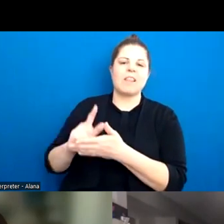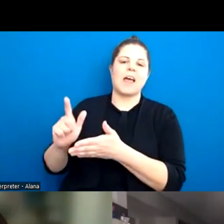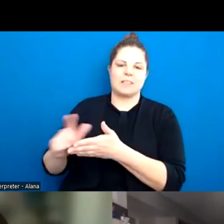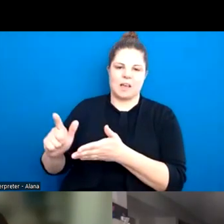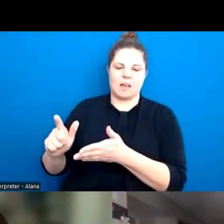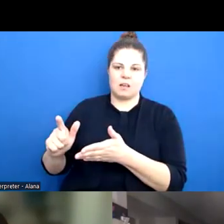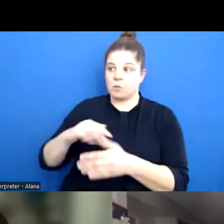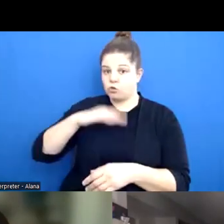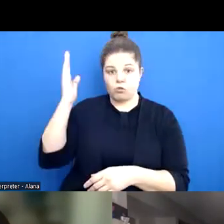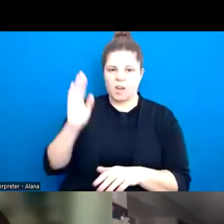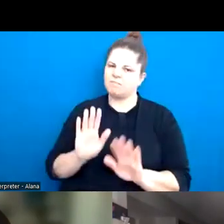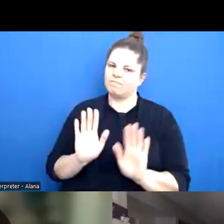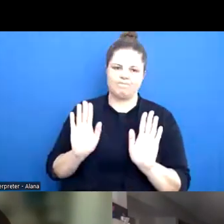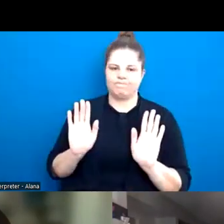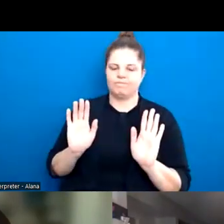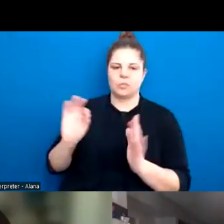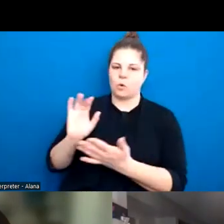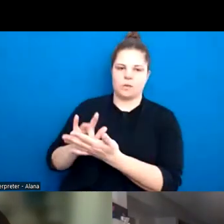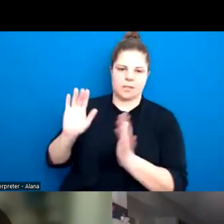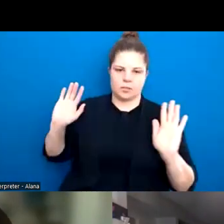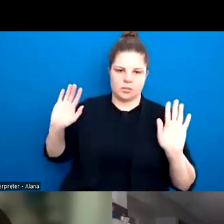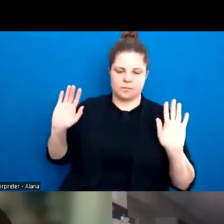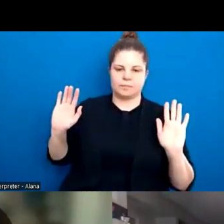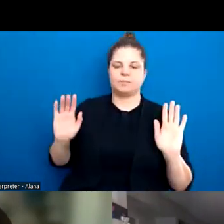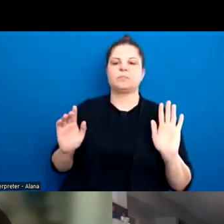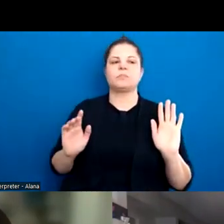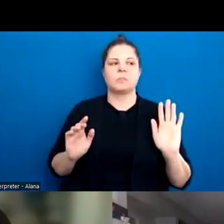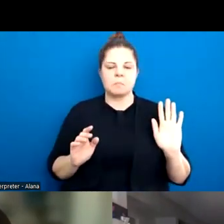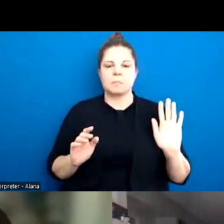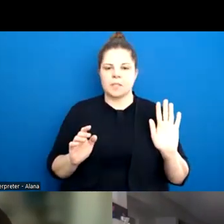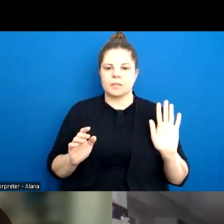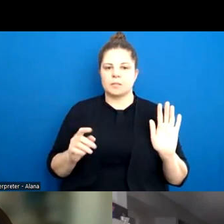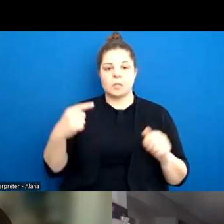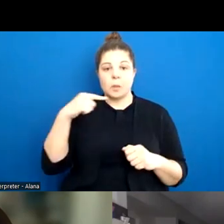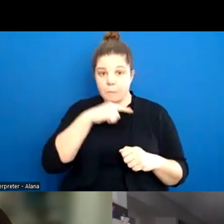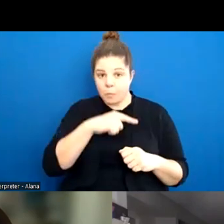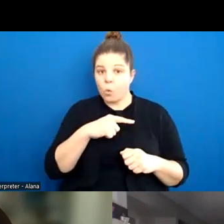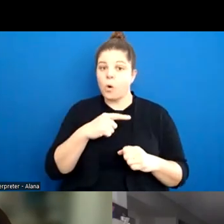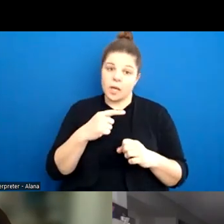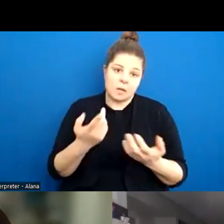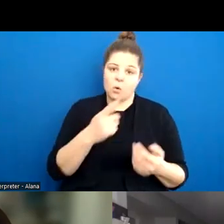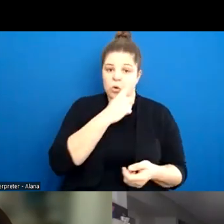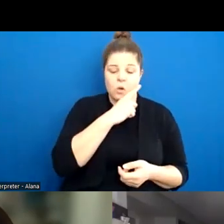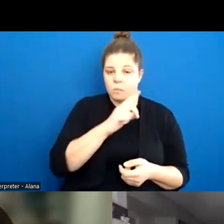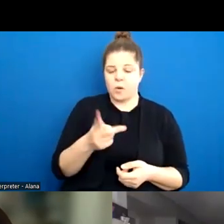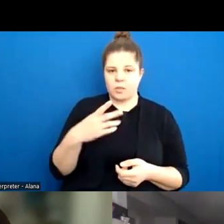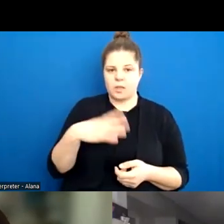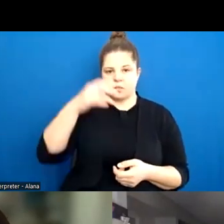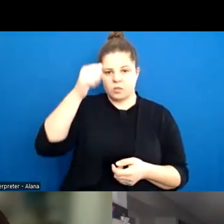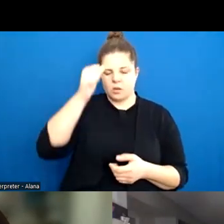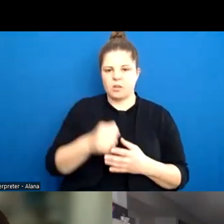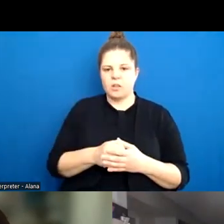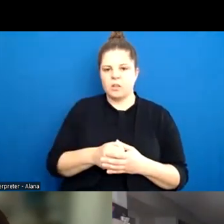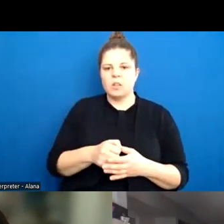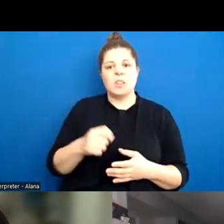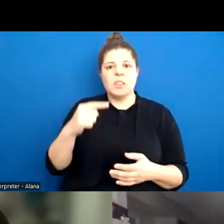appropriate when drunk. So you set that message to, to an adolescent, but I'm talking boys here, especially. And they love that. They love that